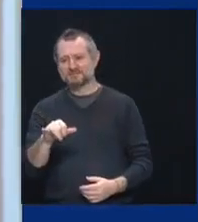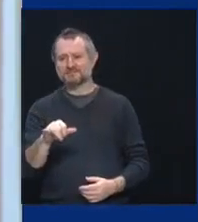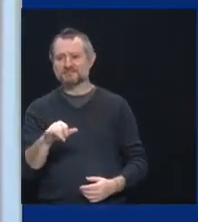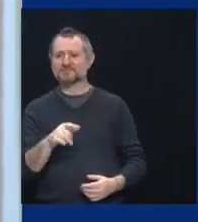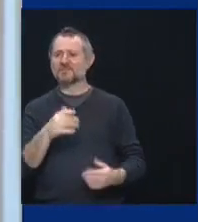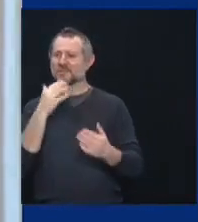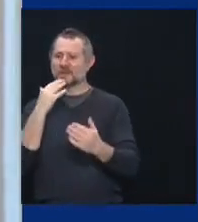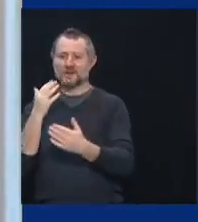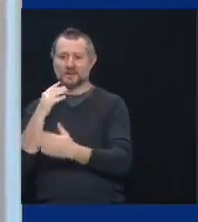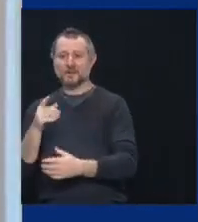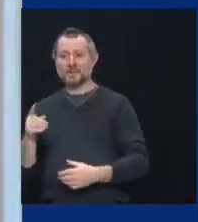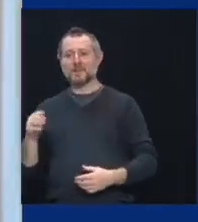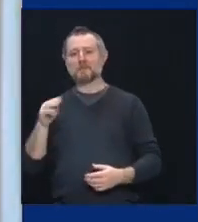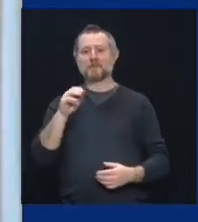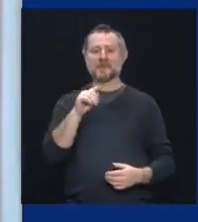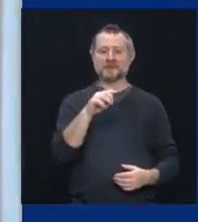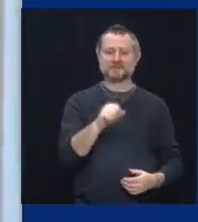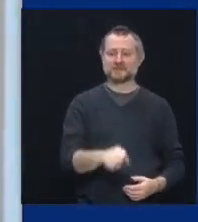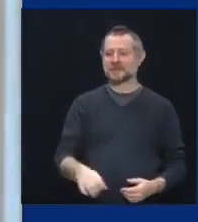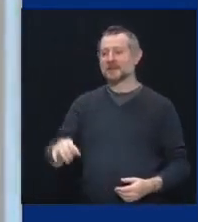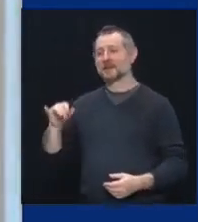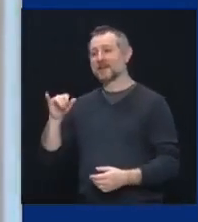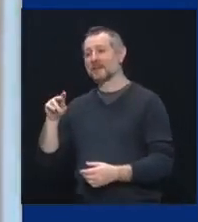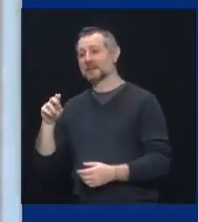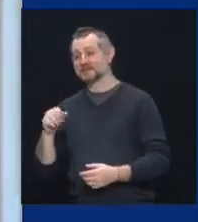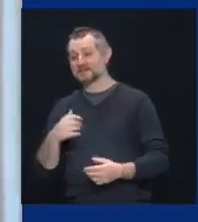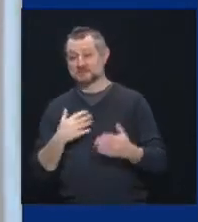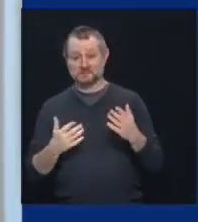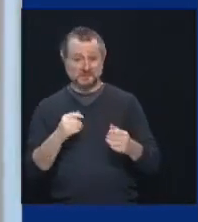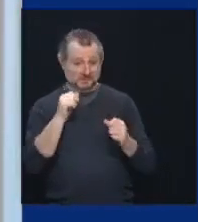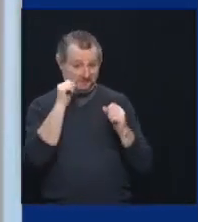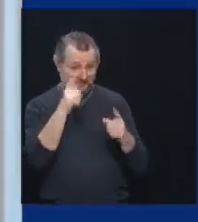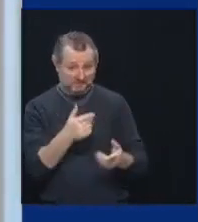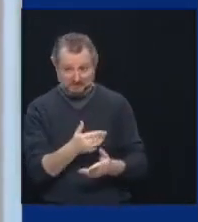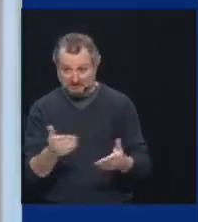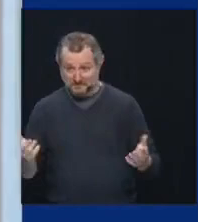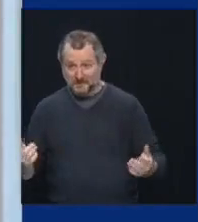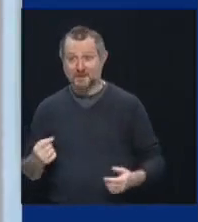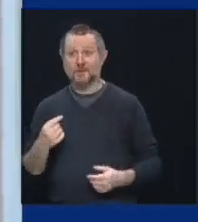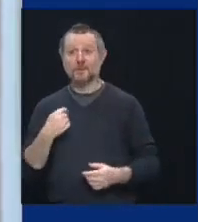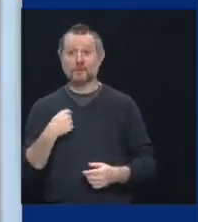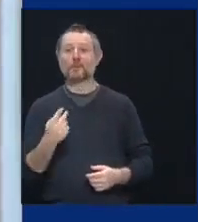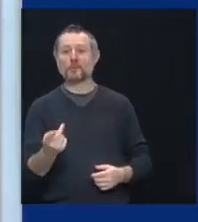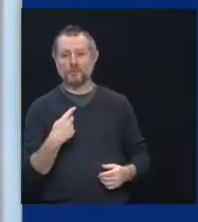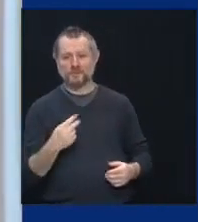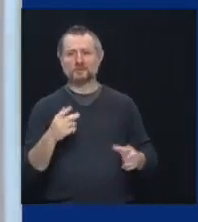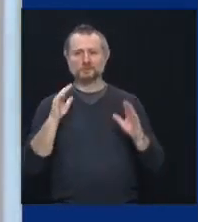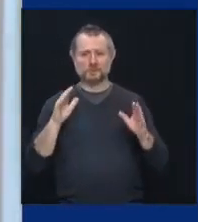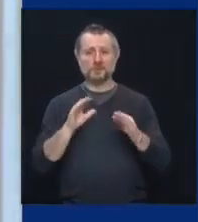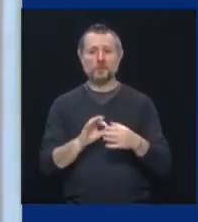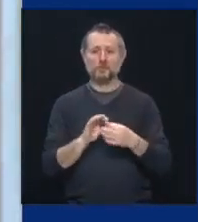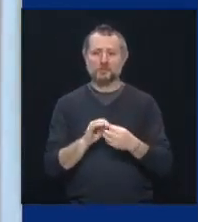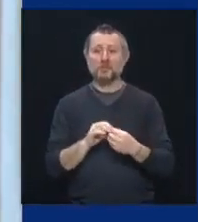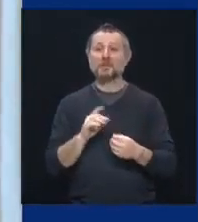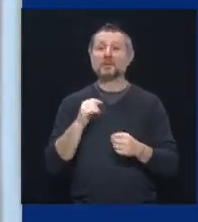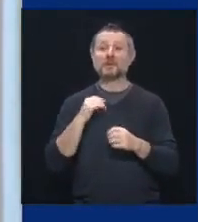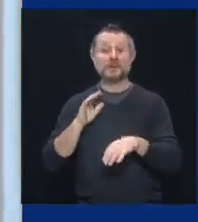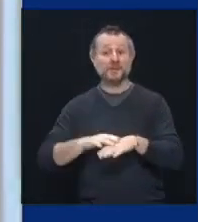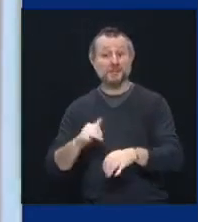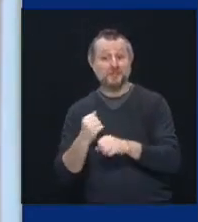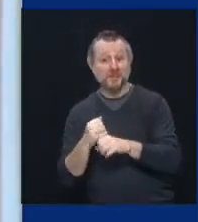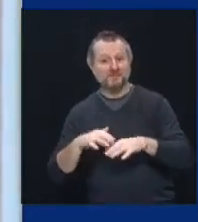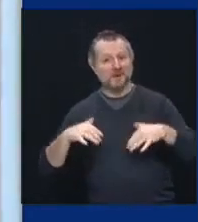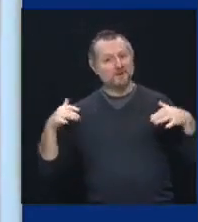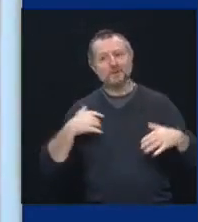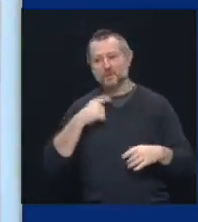um, might surprise some of our fans, but we have a great collaboration. You know, we want to kill each other on the field, but on the business